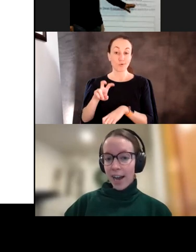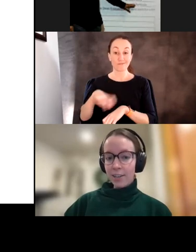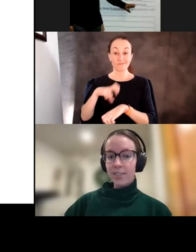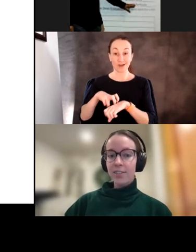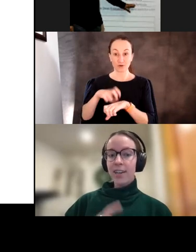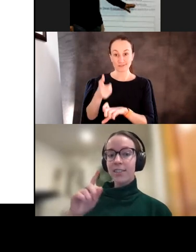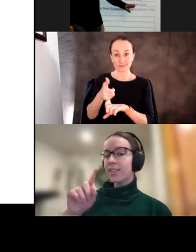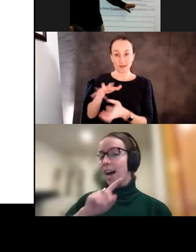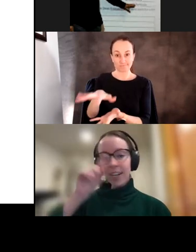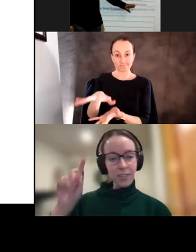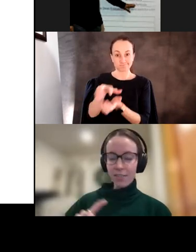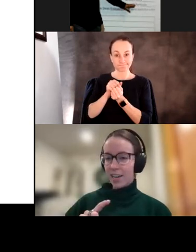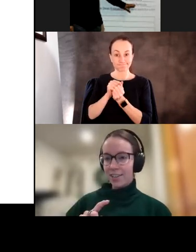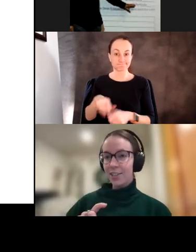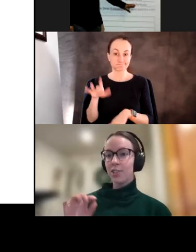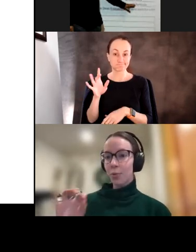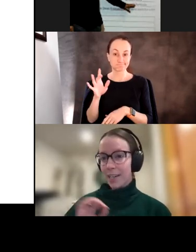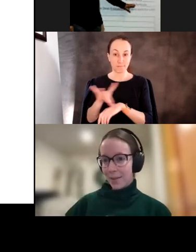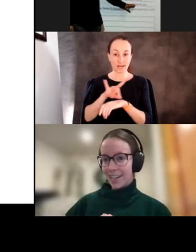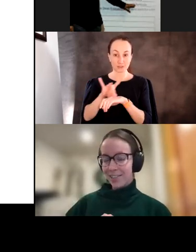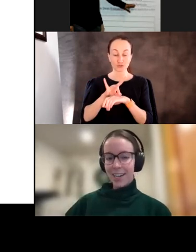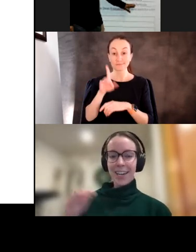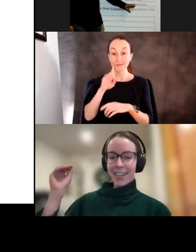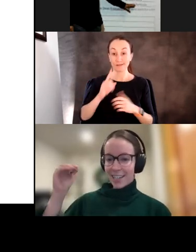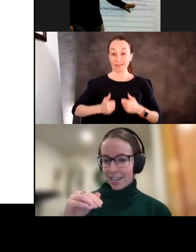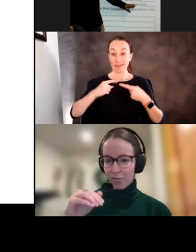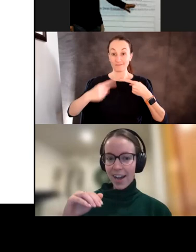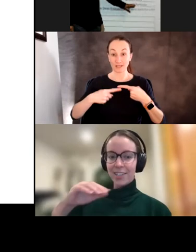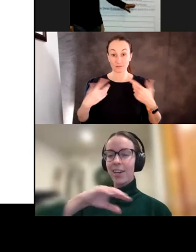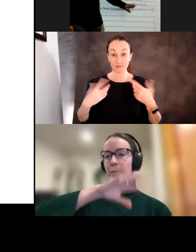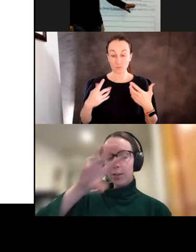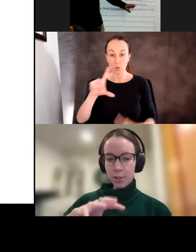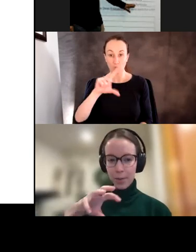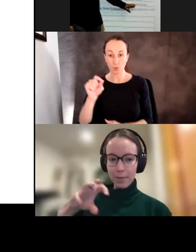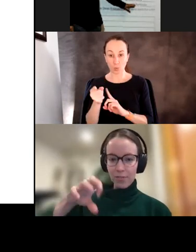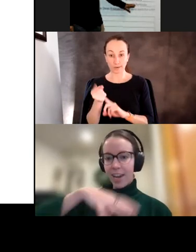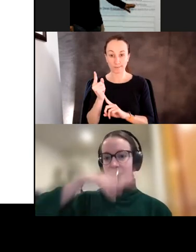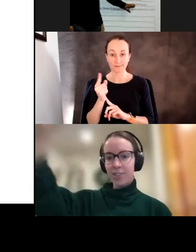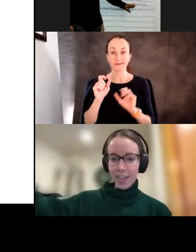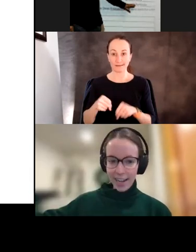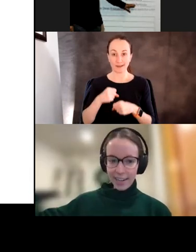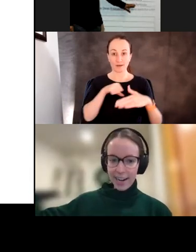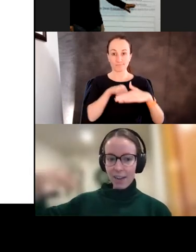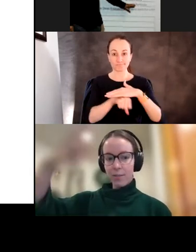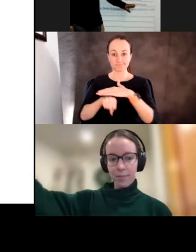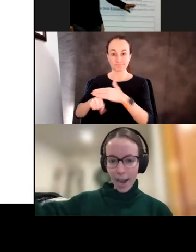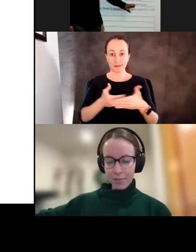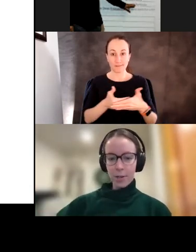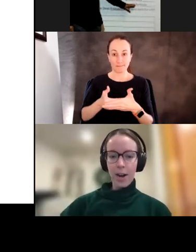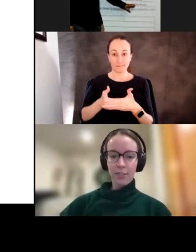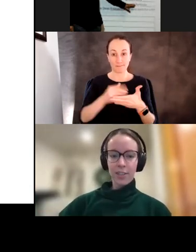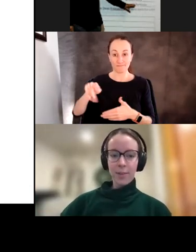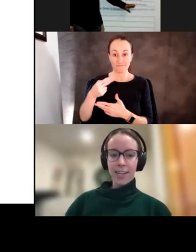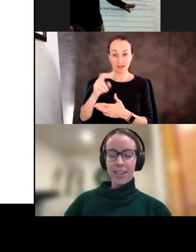this virus, its entire life cycle is 20 minutes. It can, in fact, produce baby phage and have them